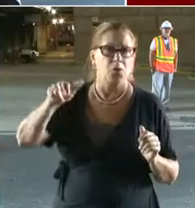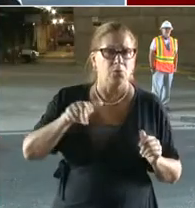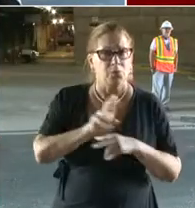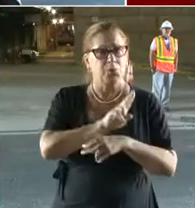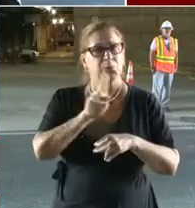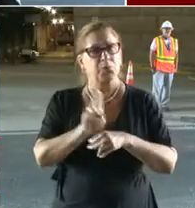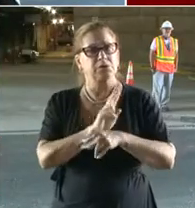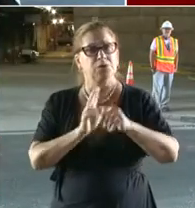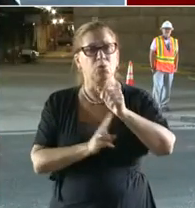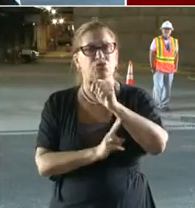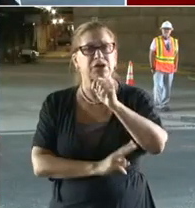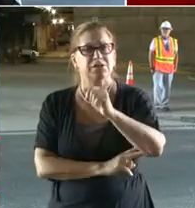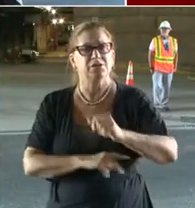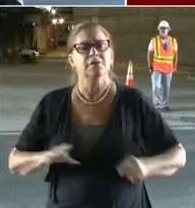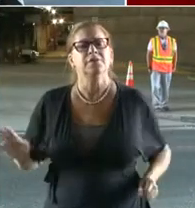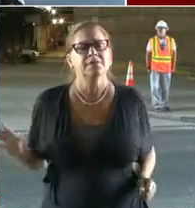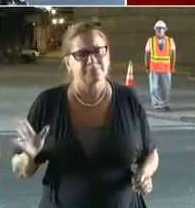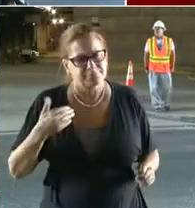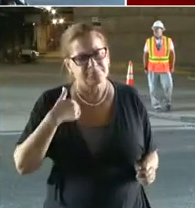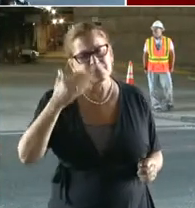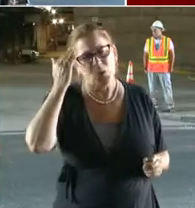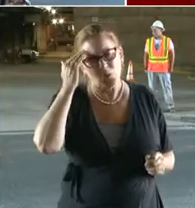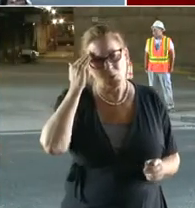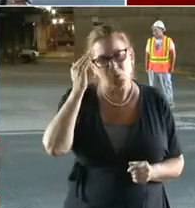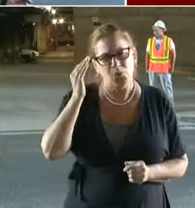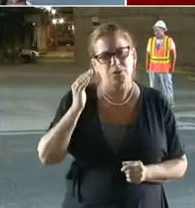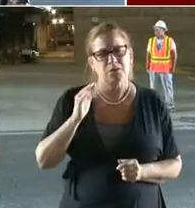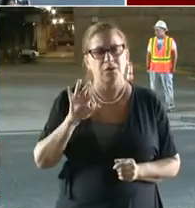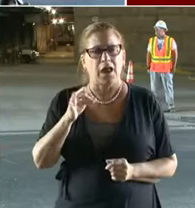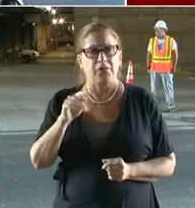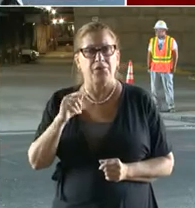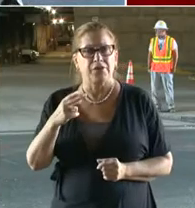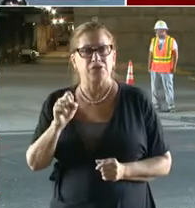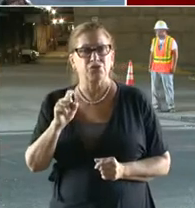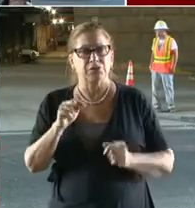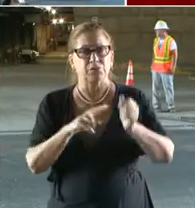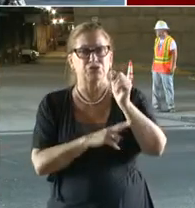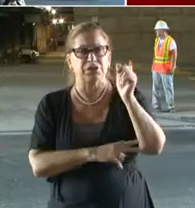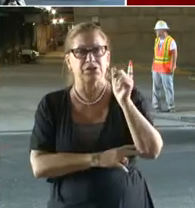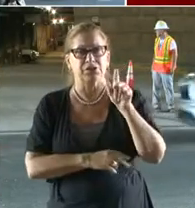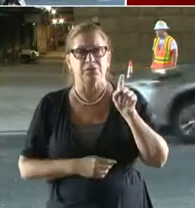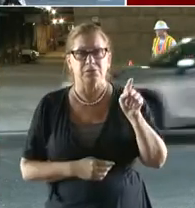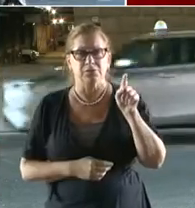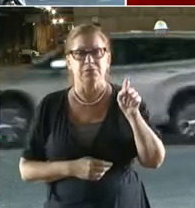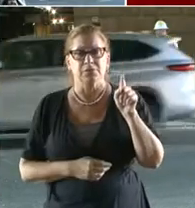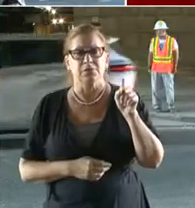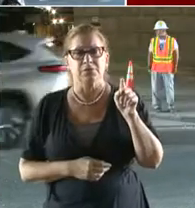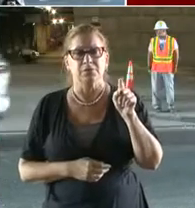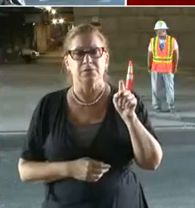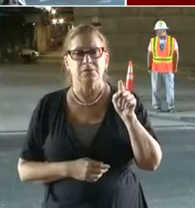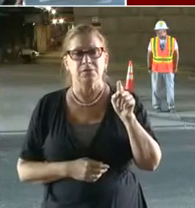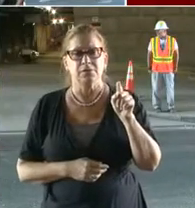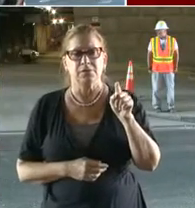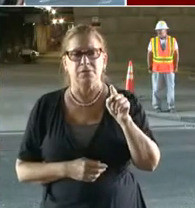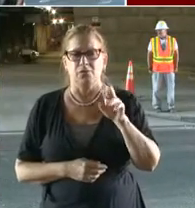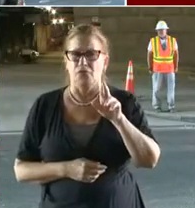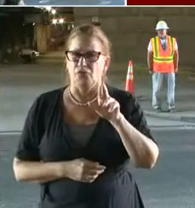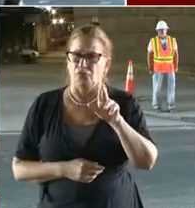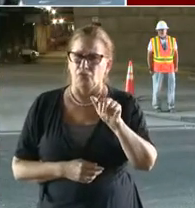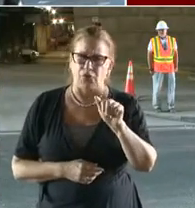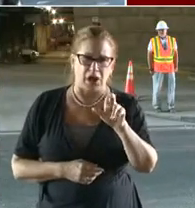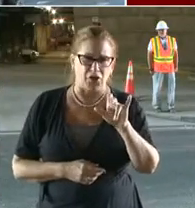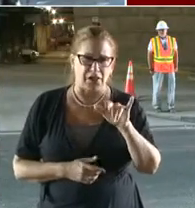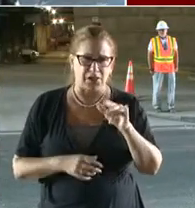Yeah, we do know that Lane Bridge was probably the bridge that was used most infrequently and we had about 11 users per day.